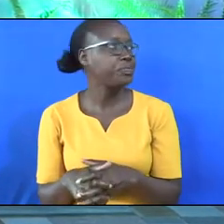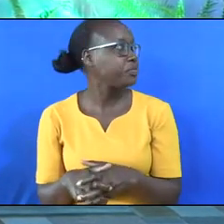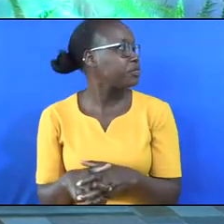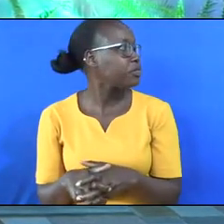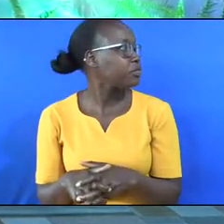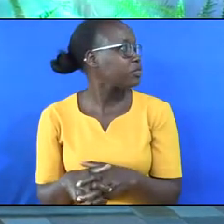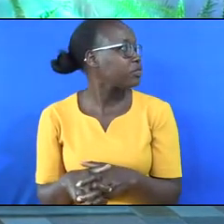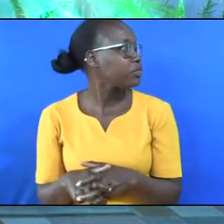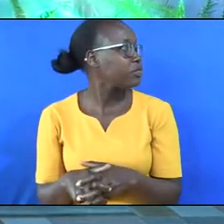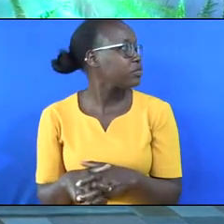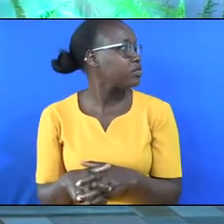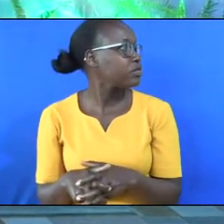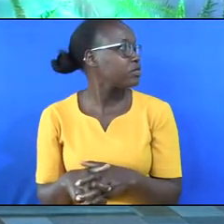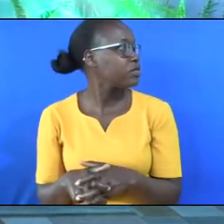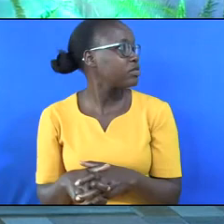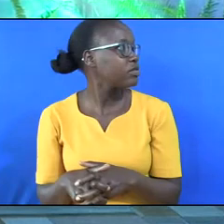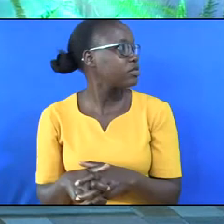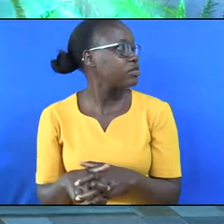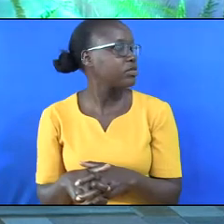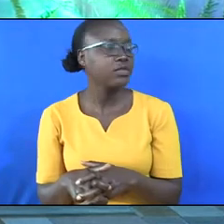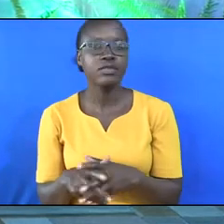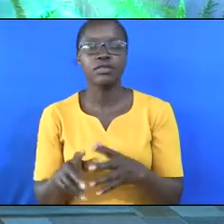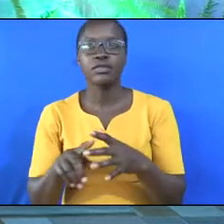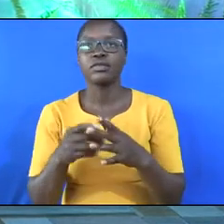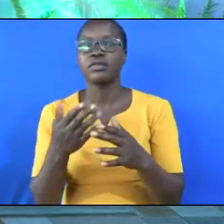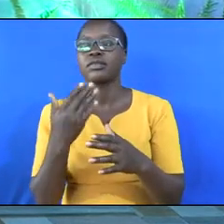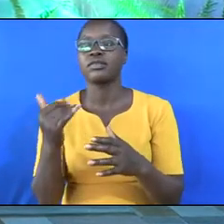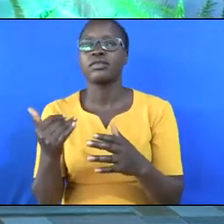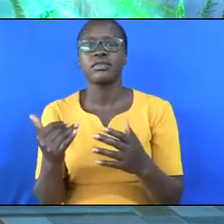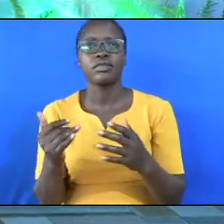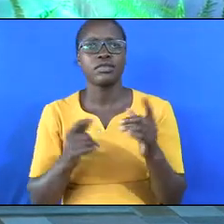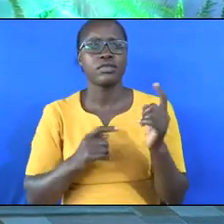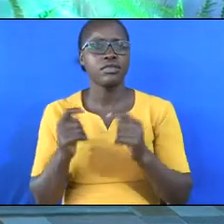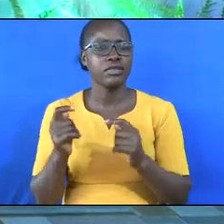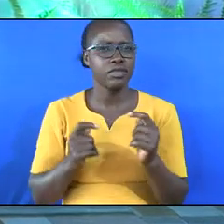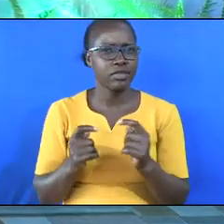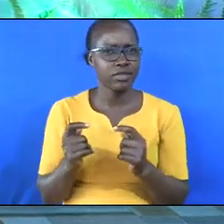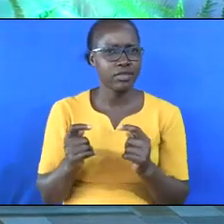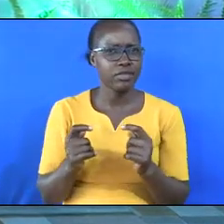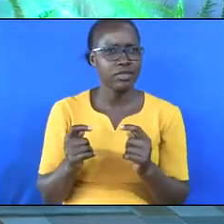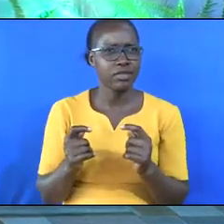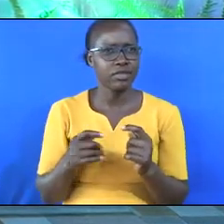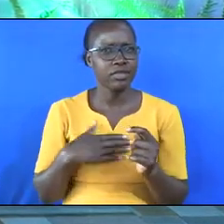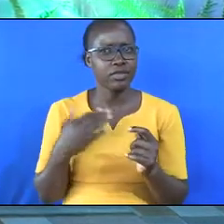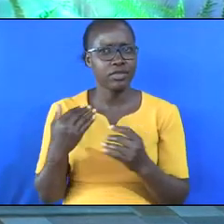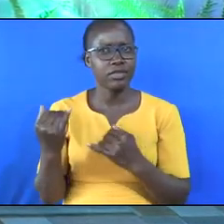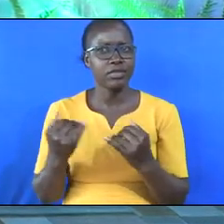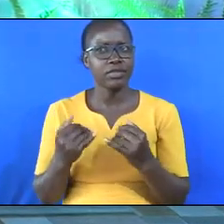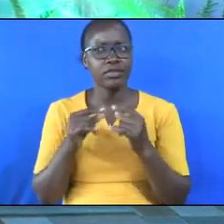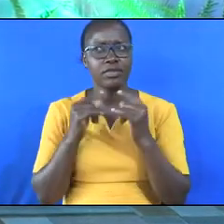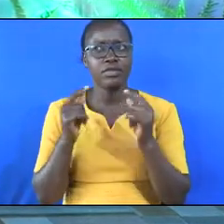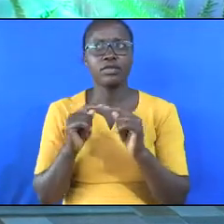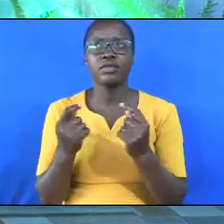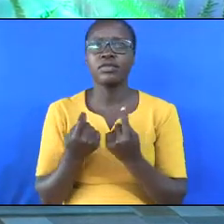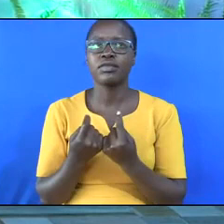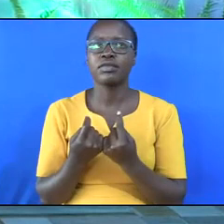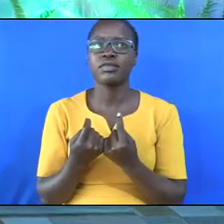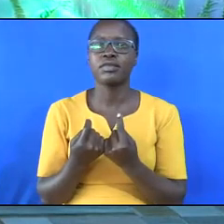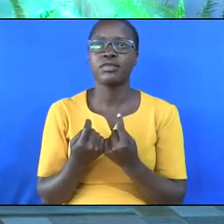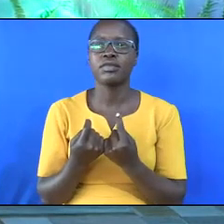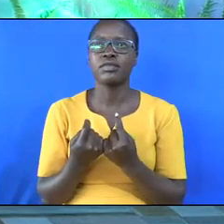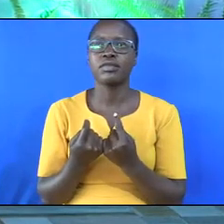I want to start by expressing my appreciation to the pastoral team and the Health Ministry Department